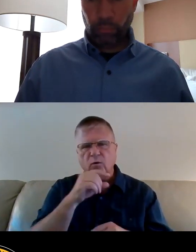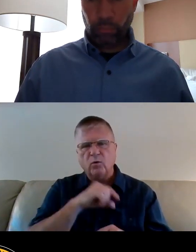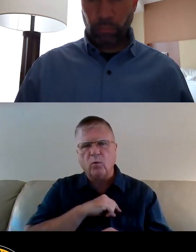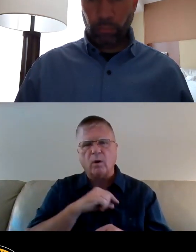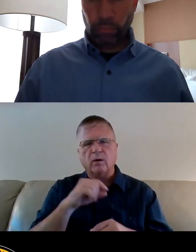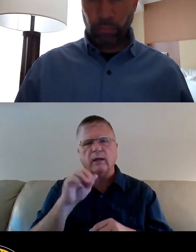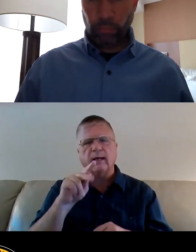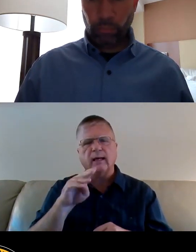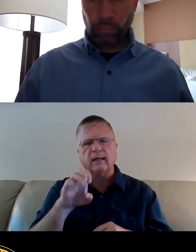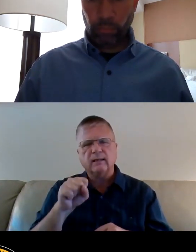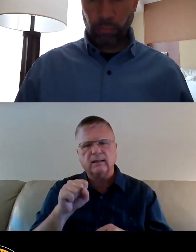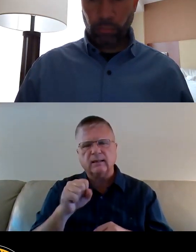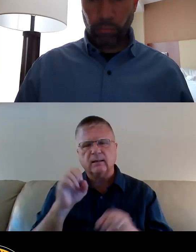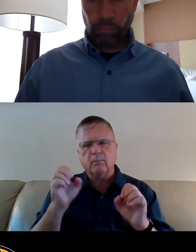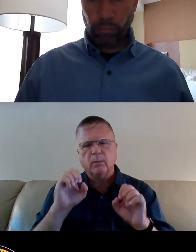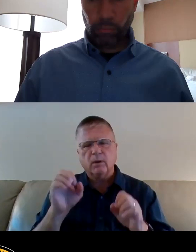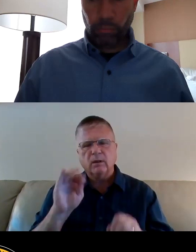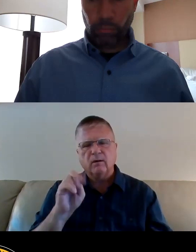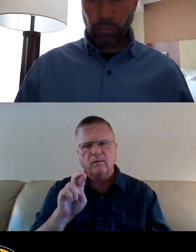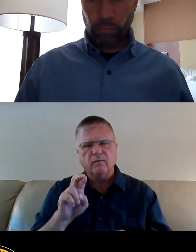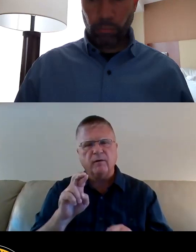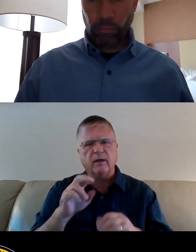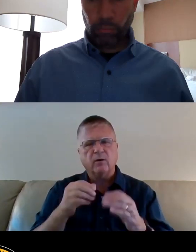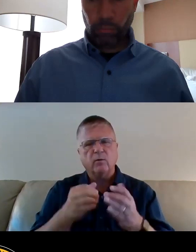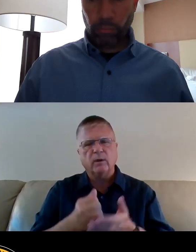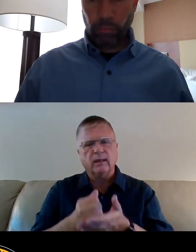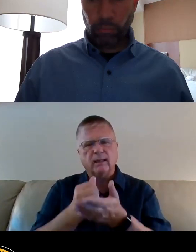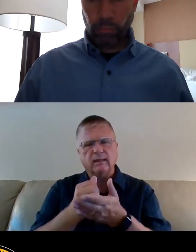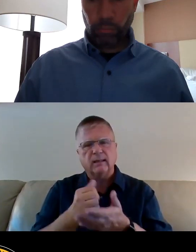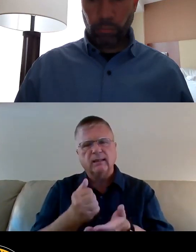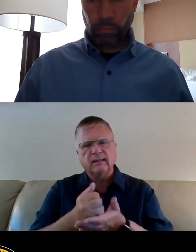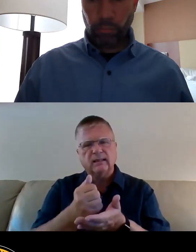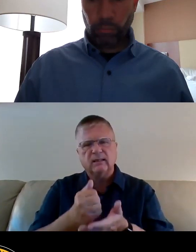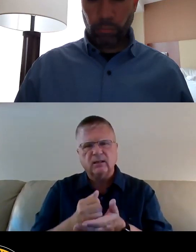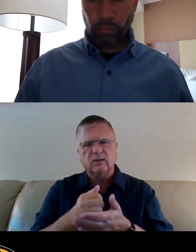fare relief, assistance to renters and homeowners.